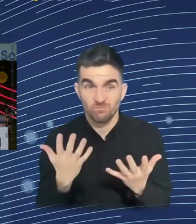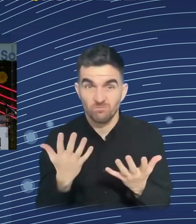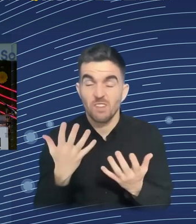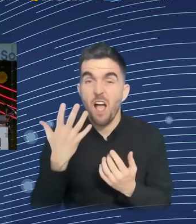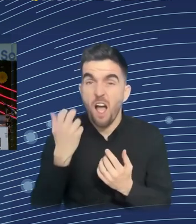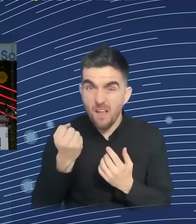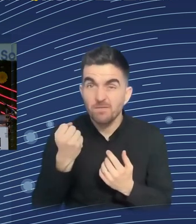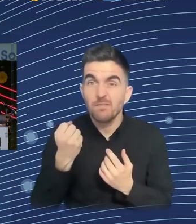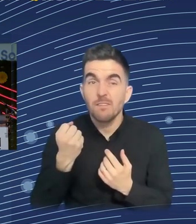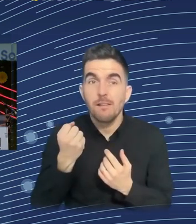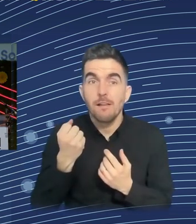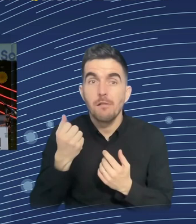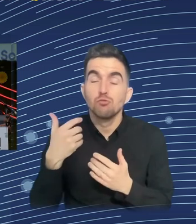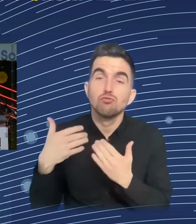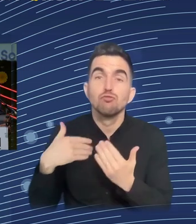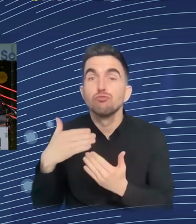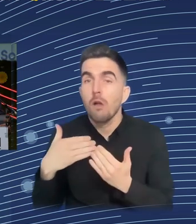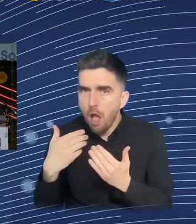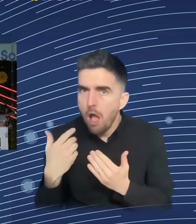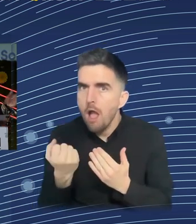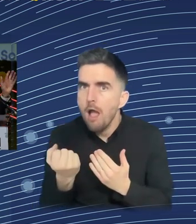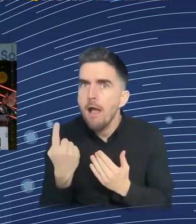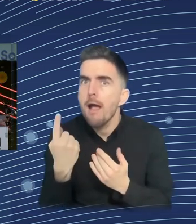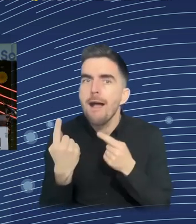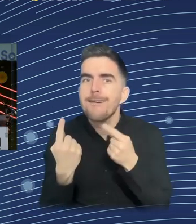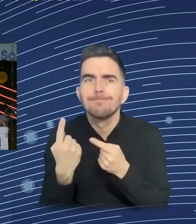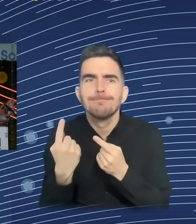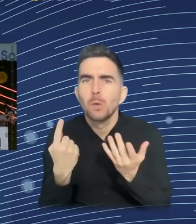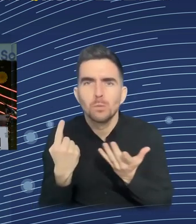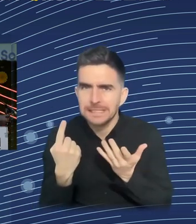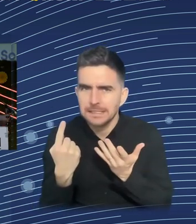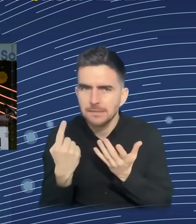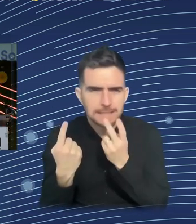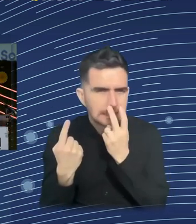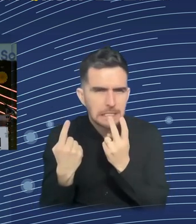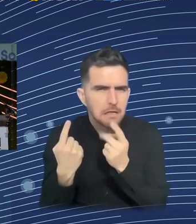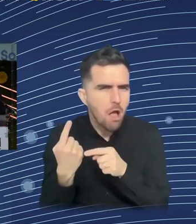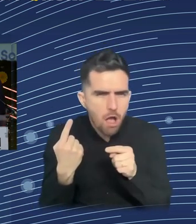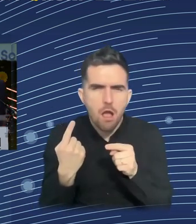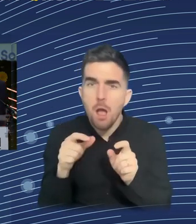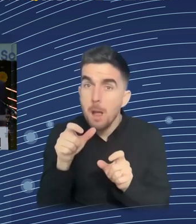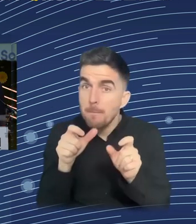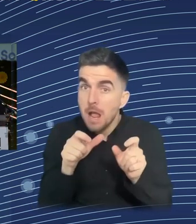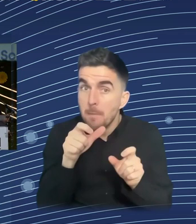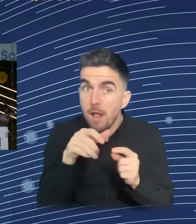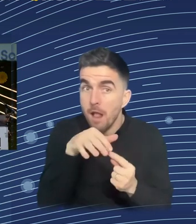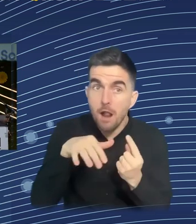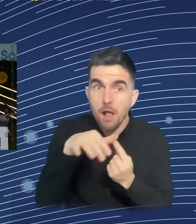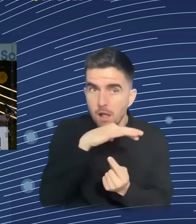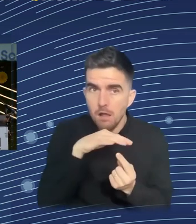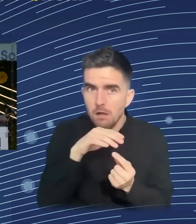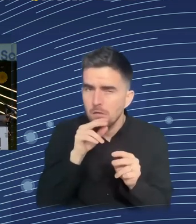people as distinguished as John Maynard Keynes, it's my favorite economist as a student. the book, you know,